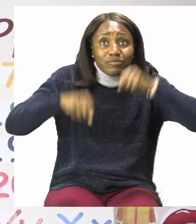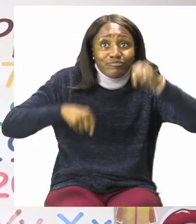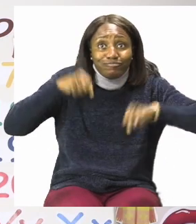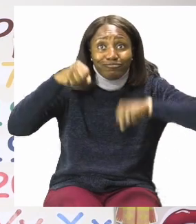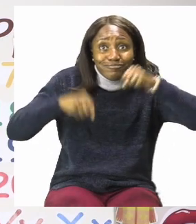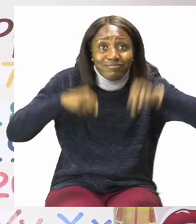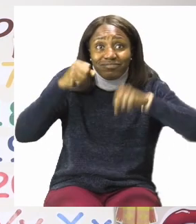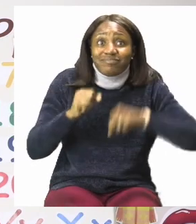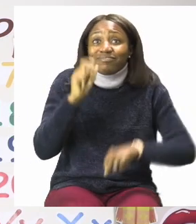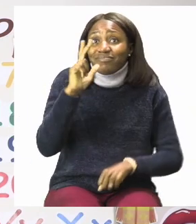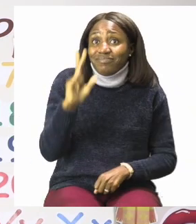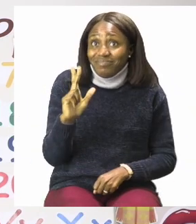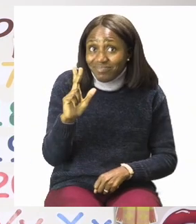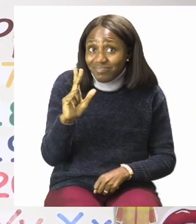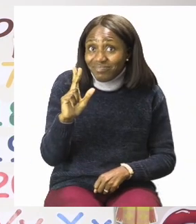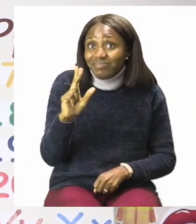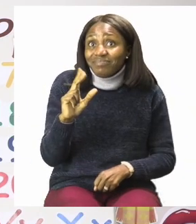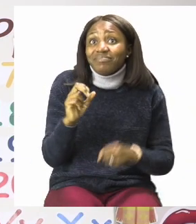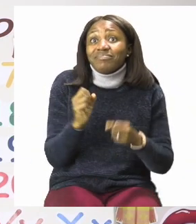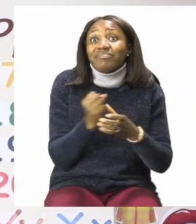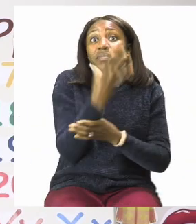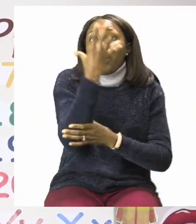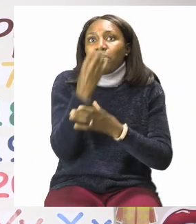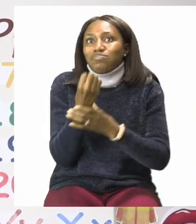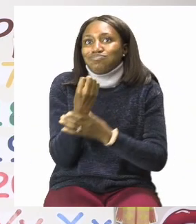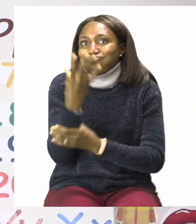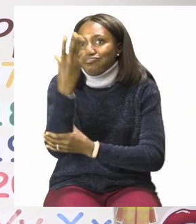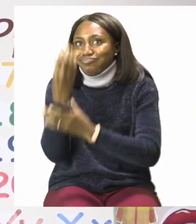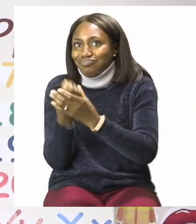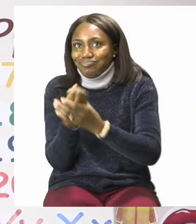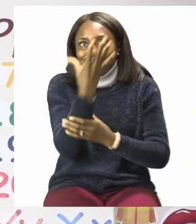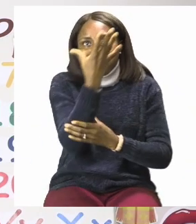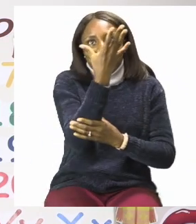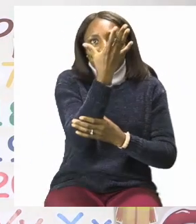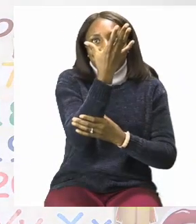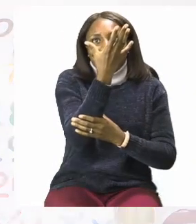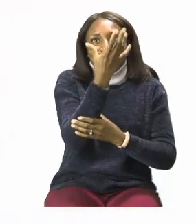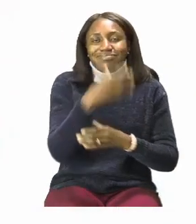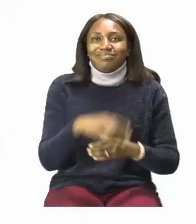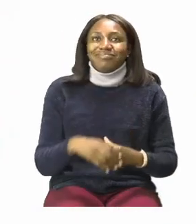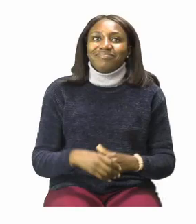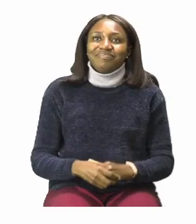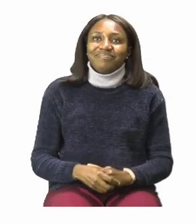for cyclists, plant and growth.